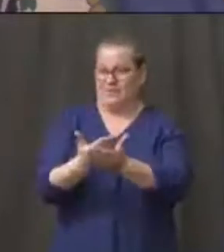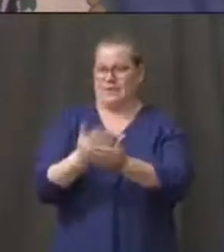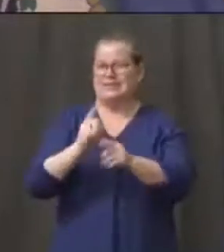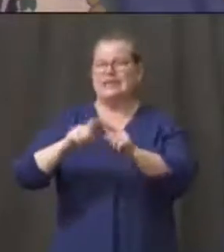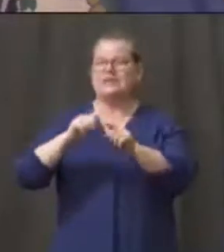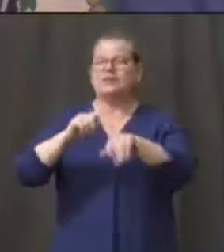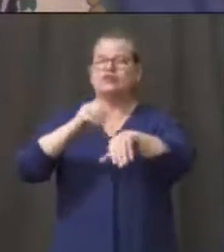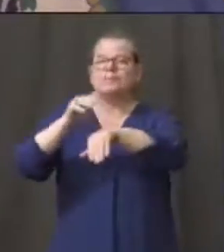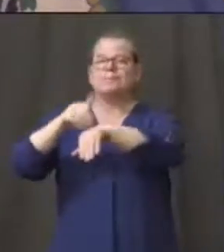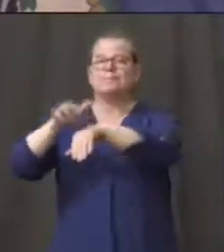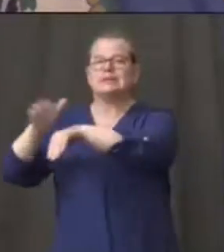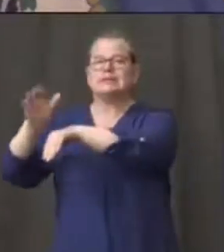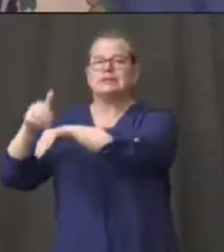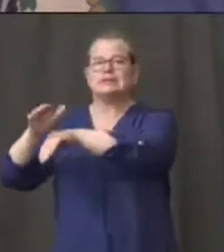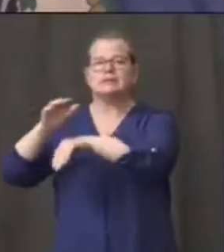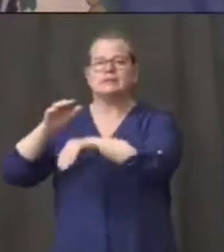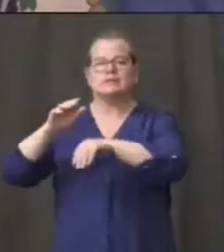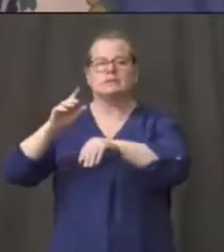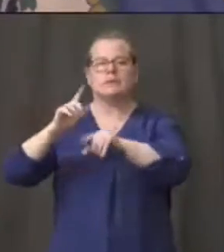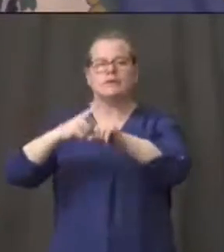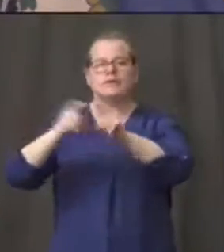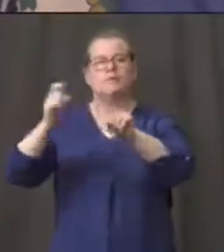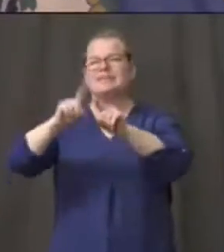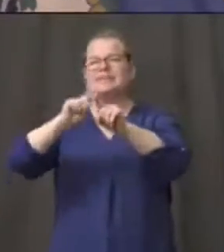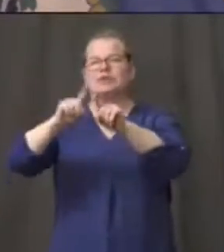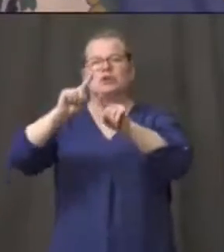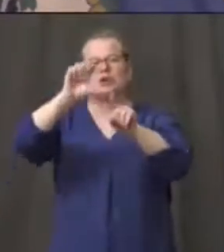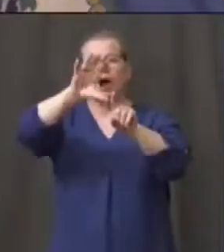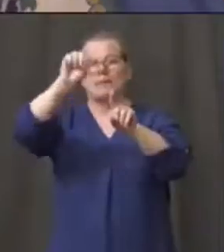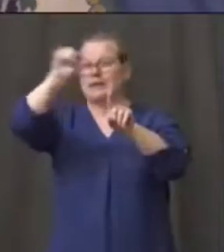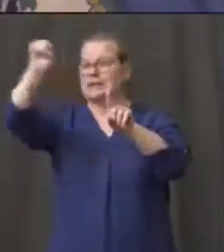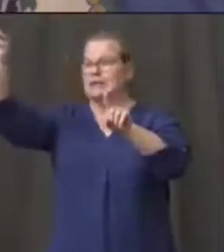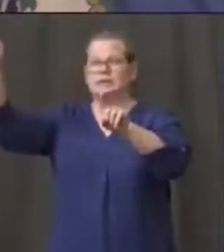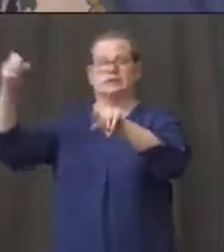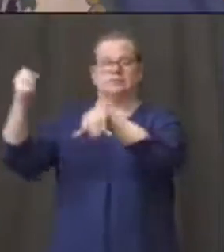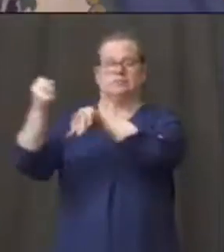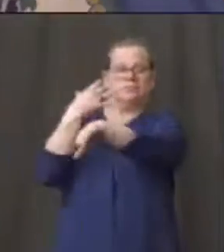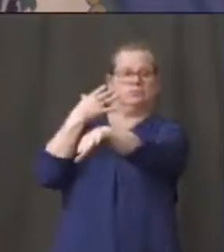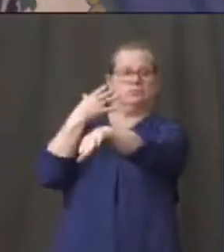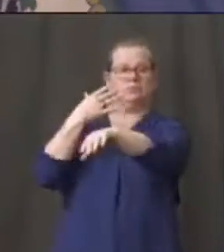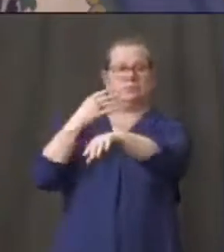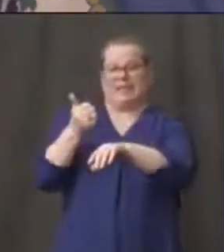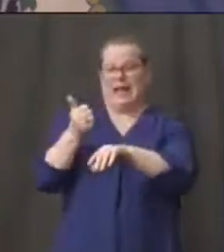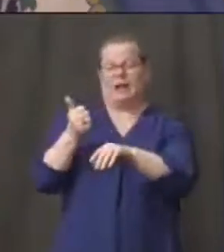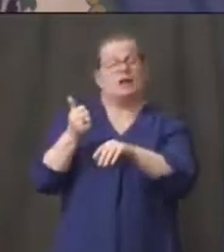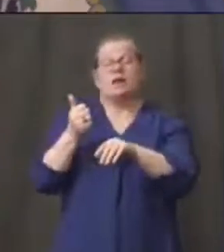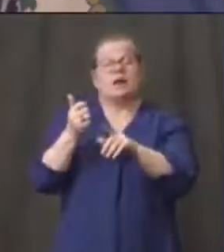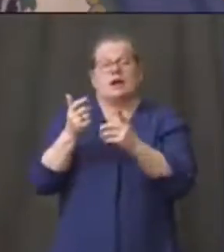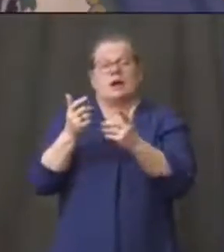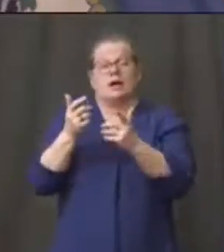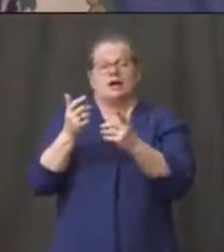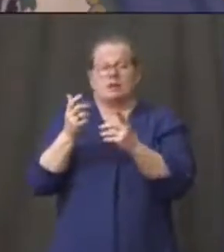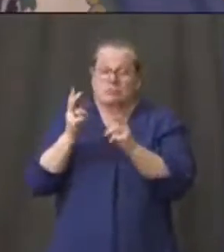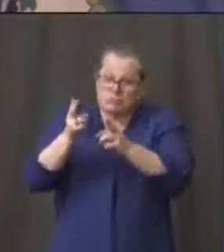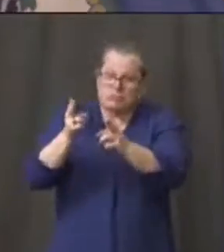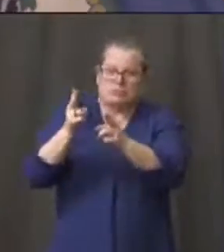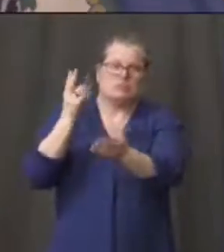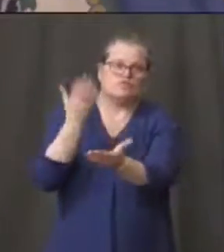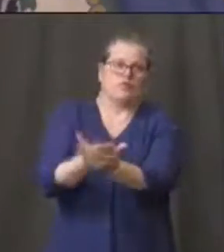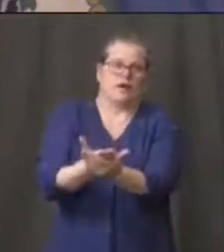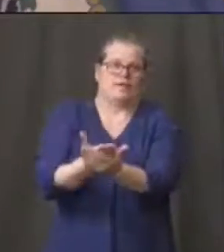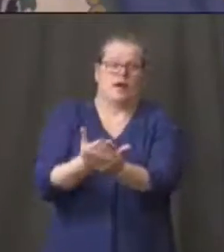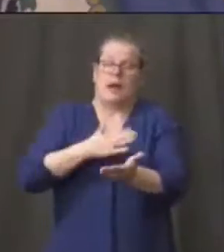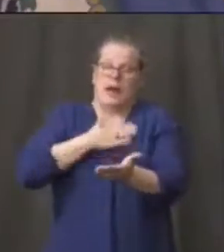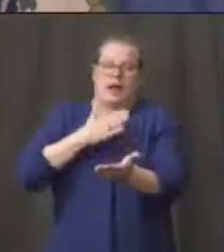actually arrived. That's just the fact of the way it is right now, with everything's getting rerouted into the gray market, which is why I'm so